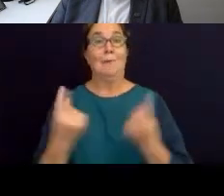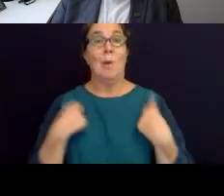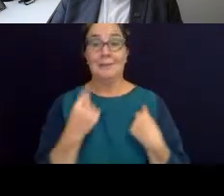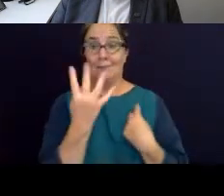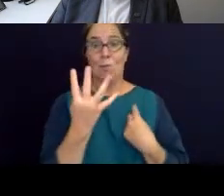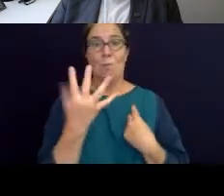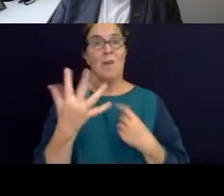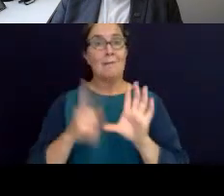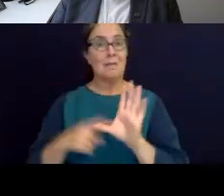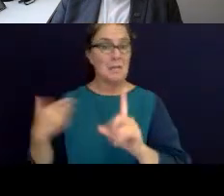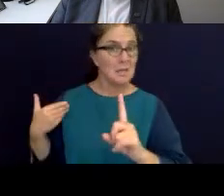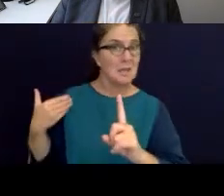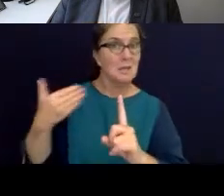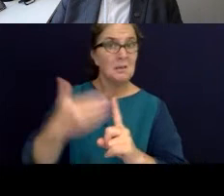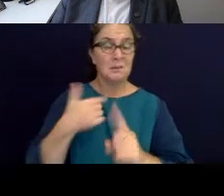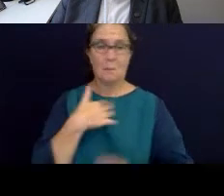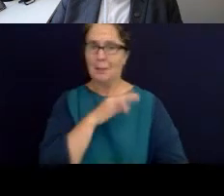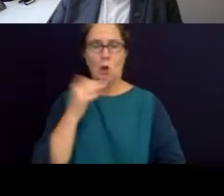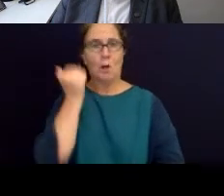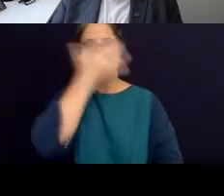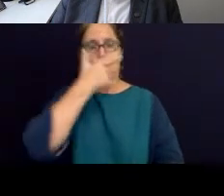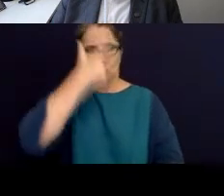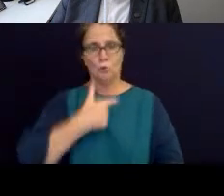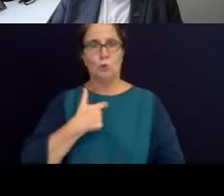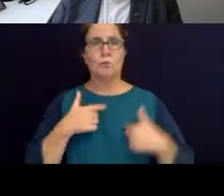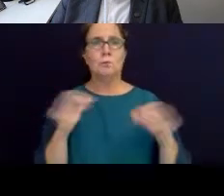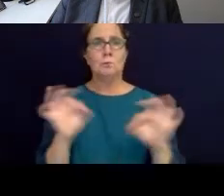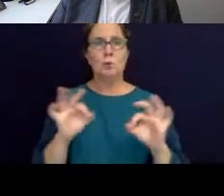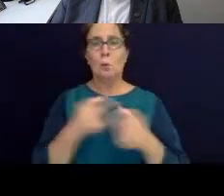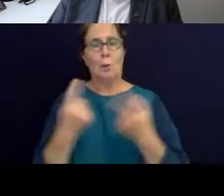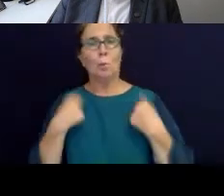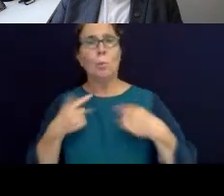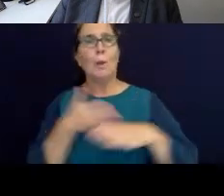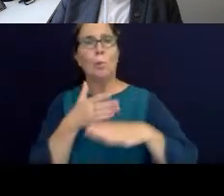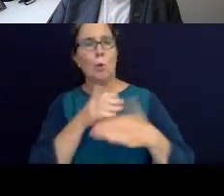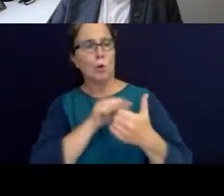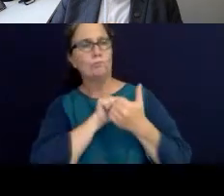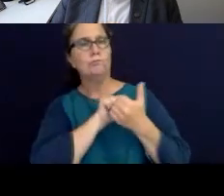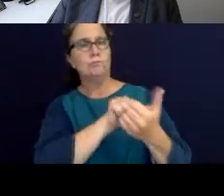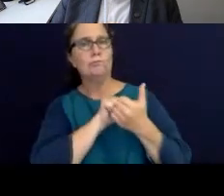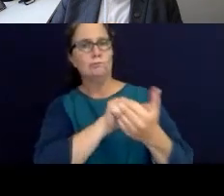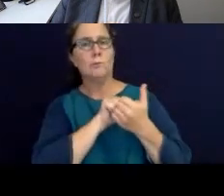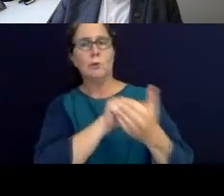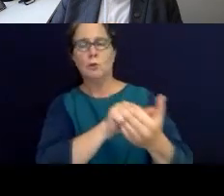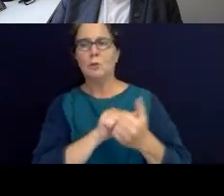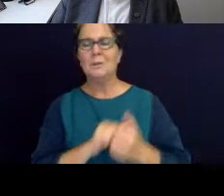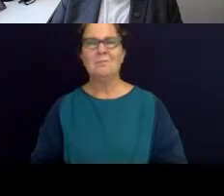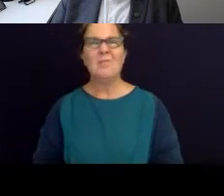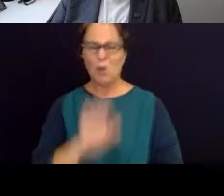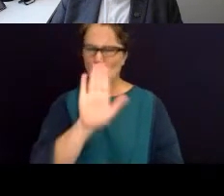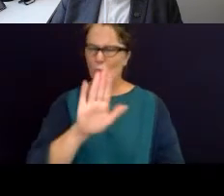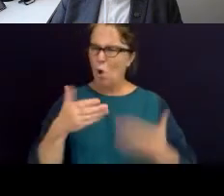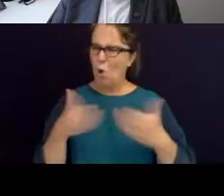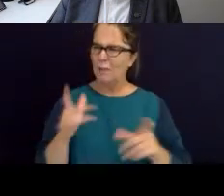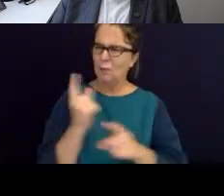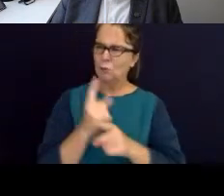not on behalf of Aboriginal people, I'm not an Aboriginal person, but we've worked really, really closely in, I think, you wrote in remarks, you